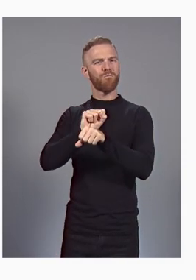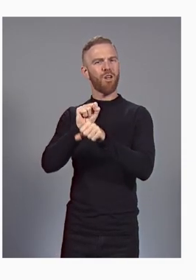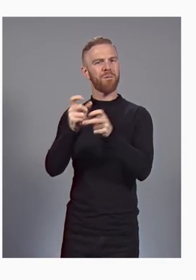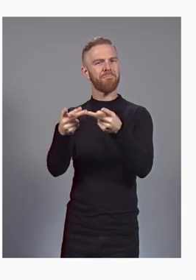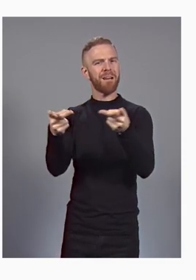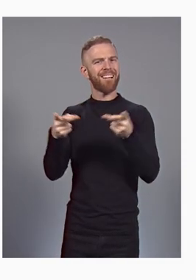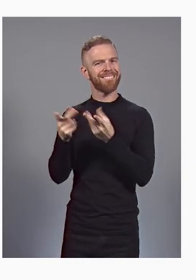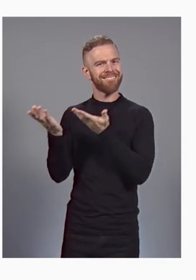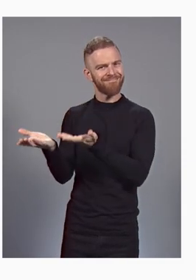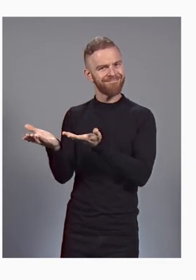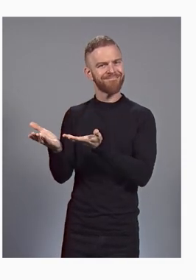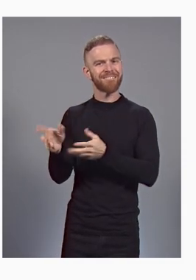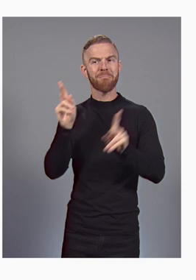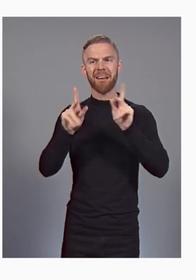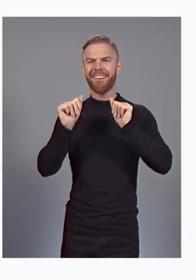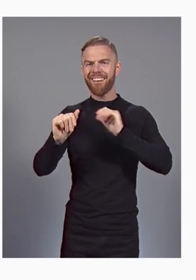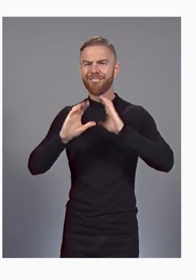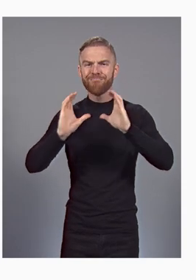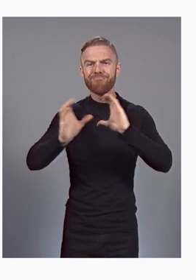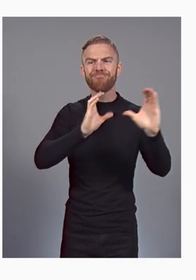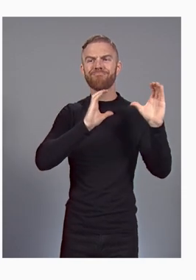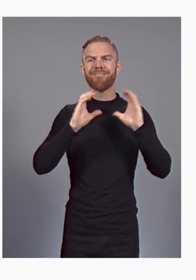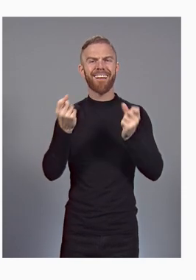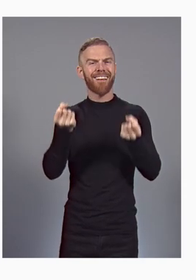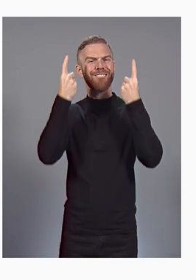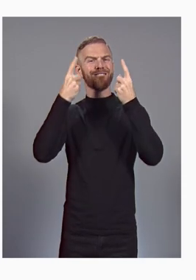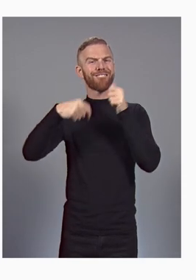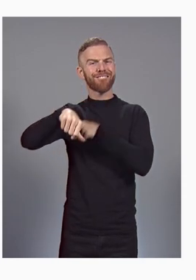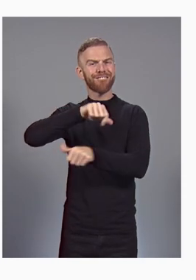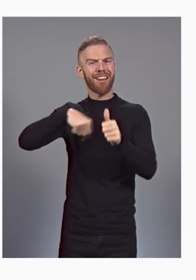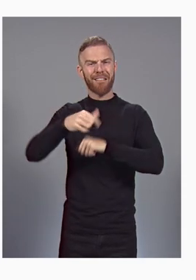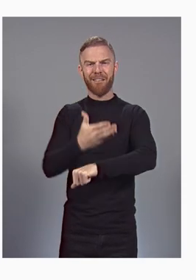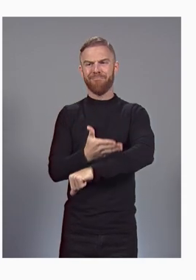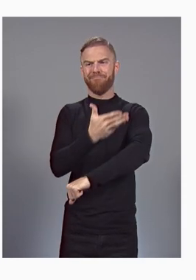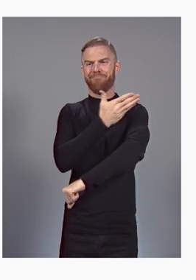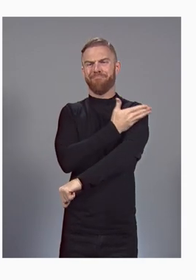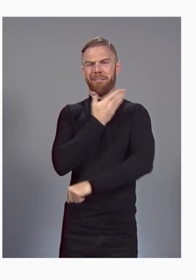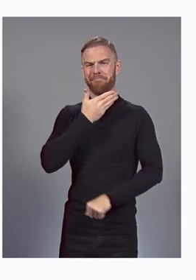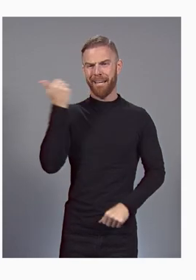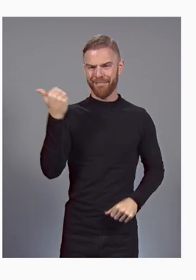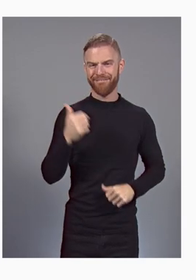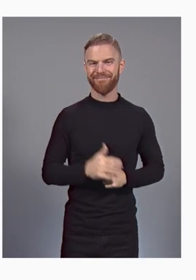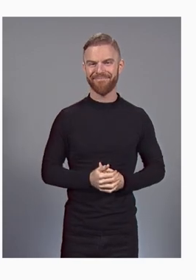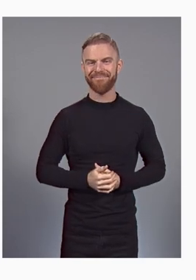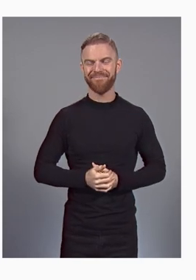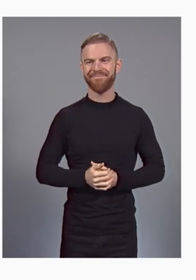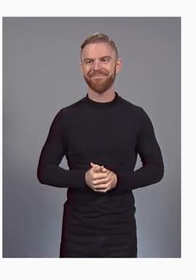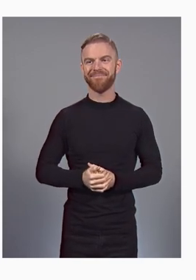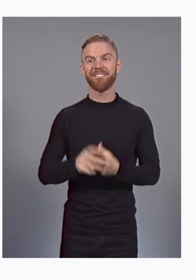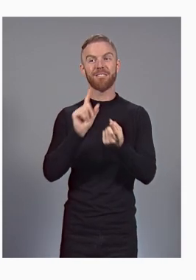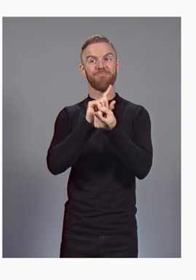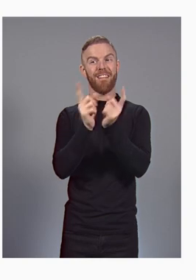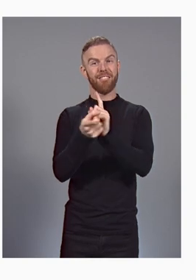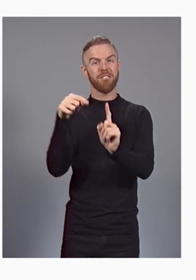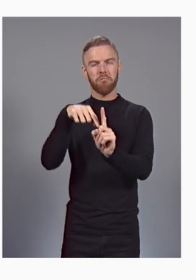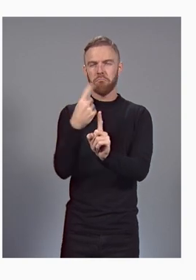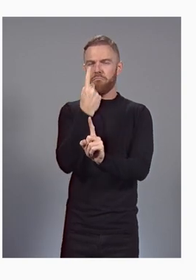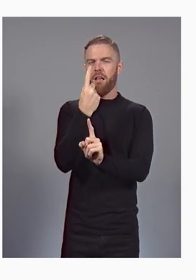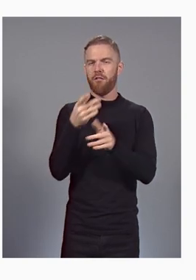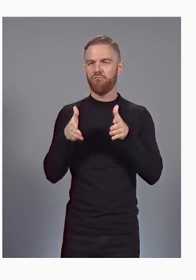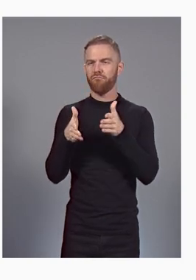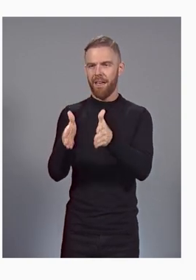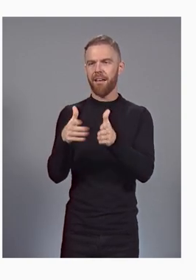and be understood. Translation is one way AI is becoming more accessible and common.